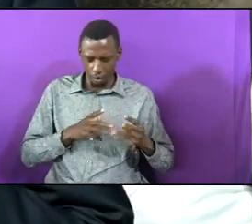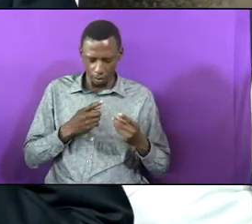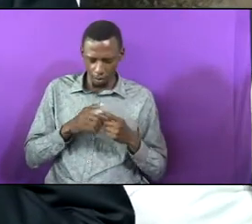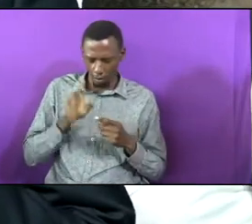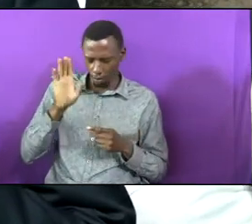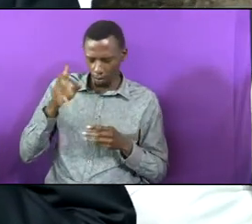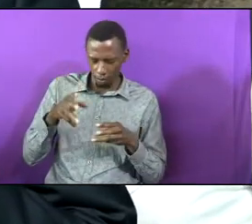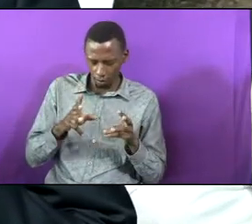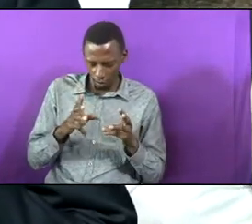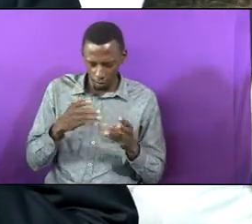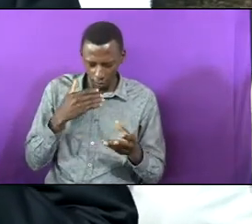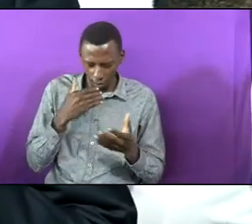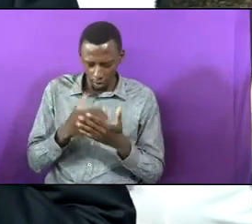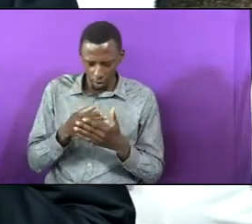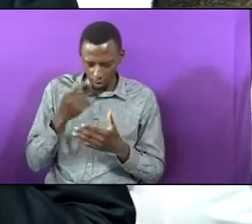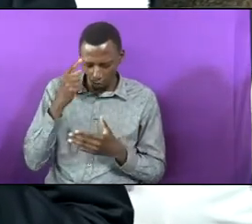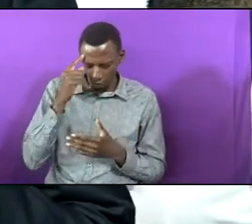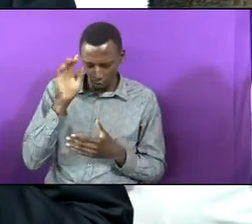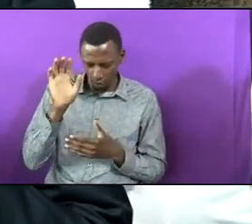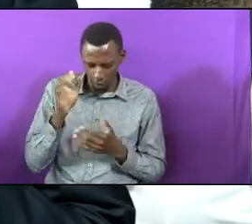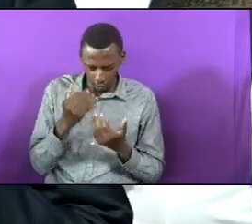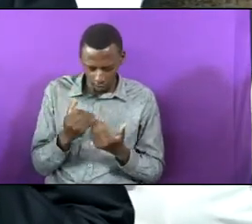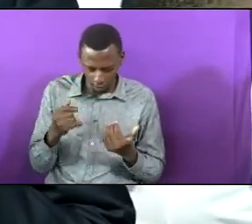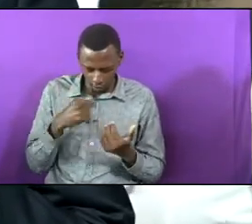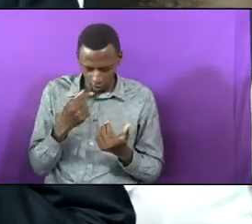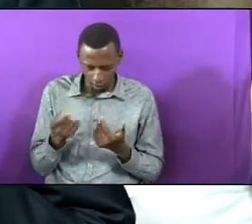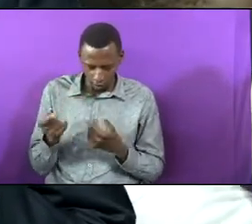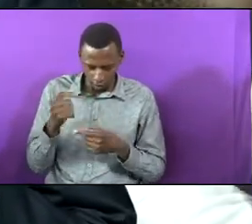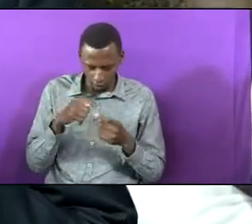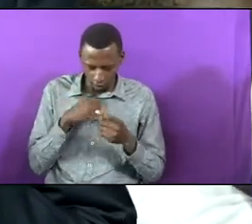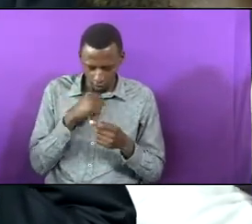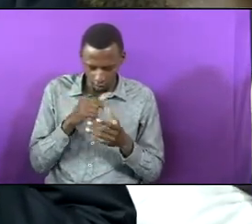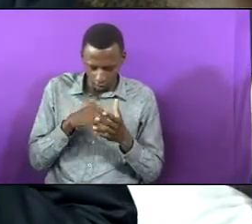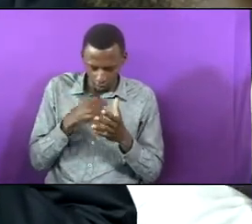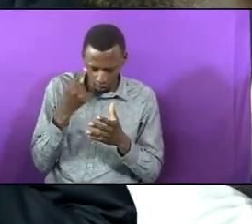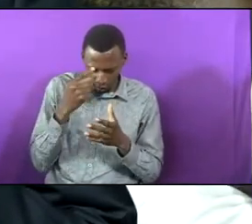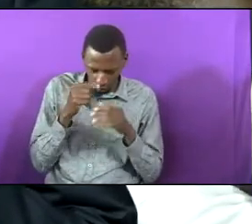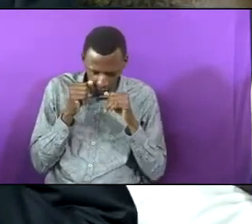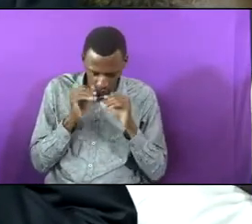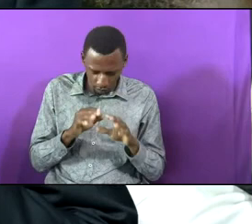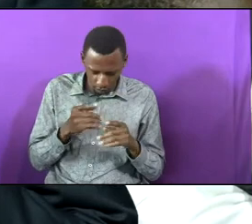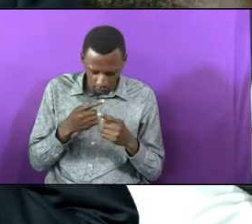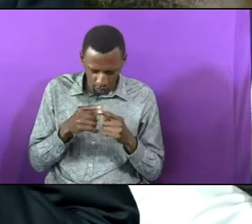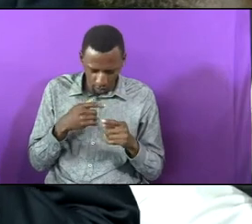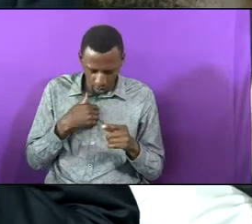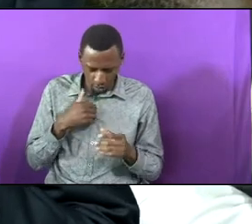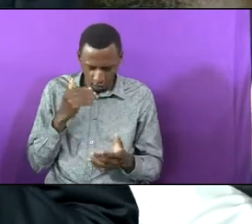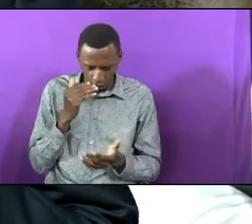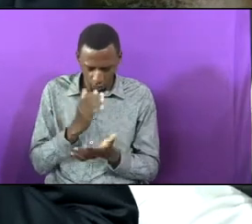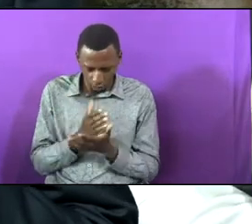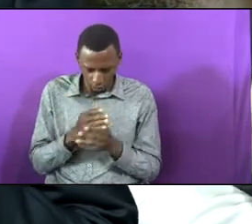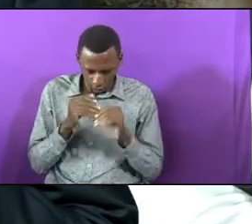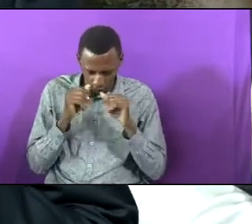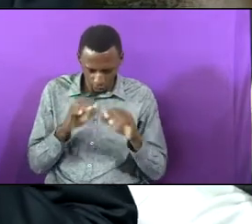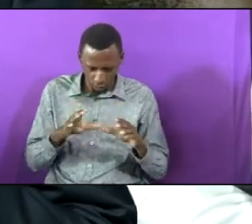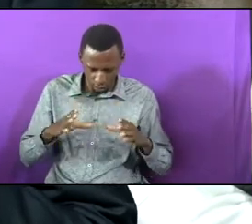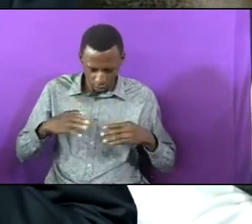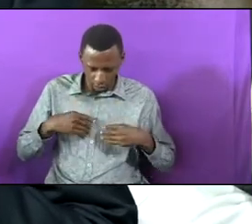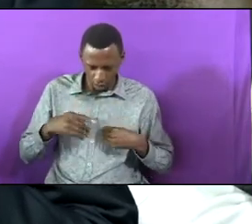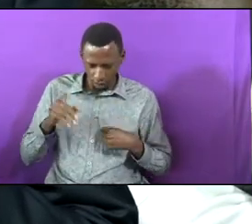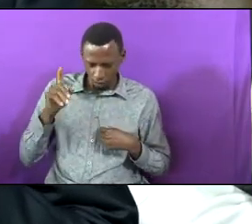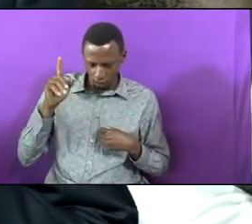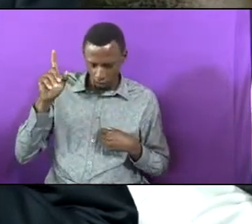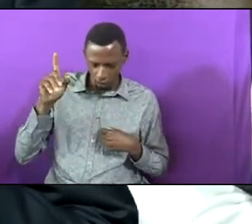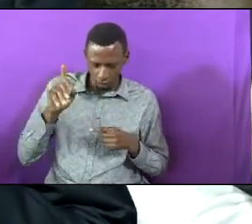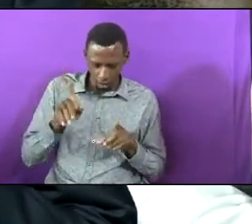children who have come up front not just for the blessings but to have the real blessing to accept you as their